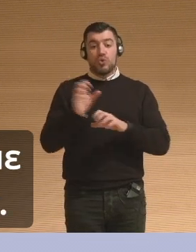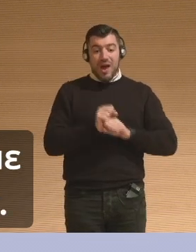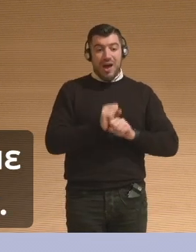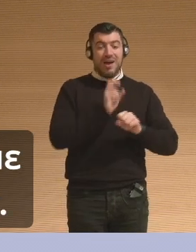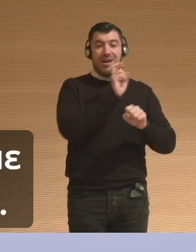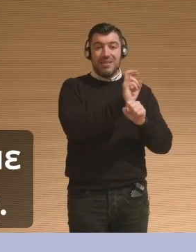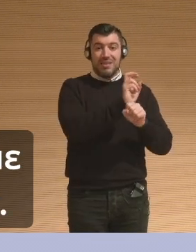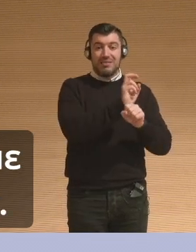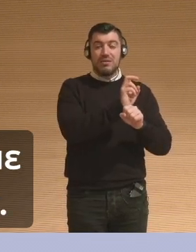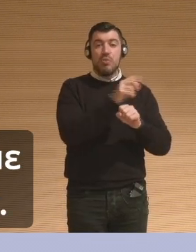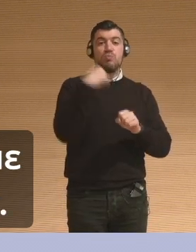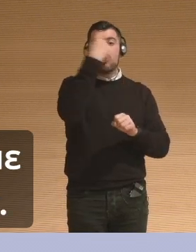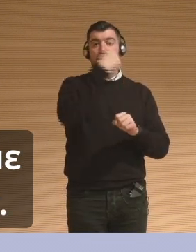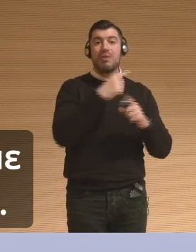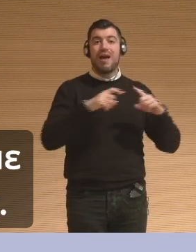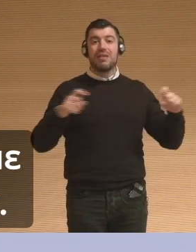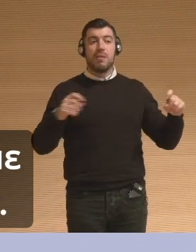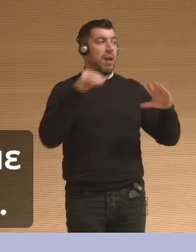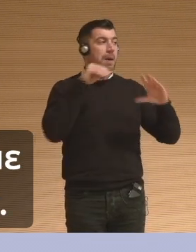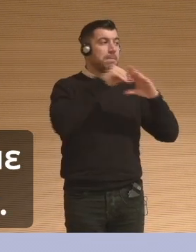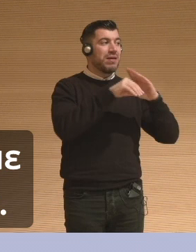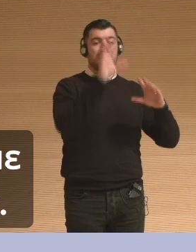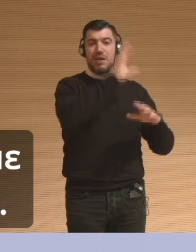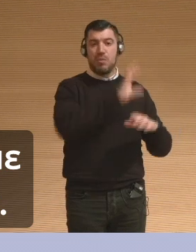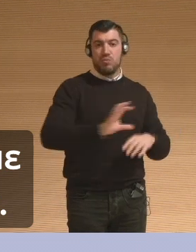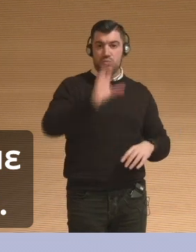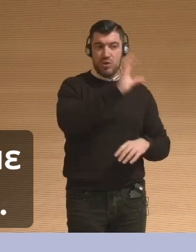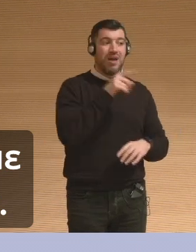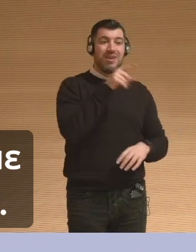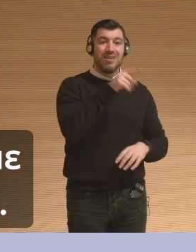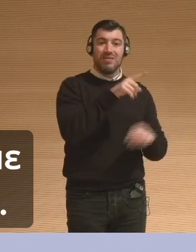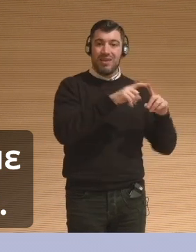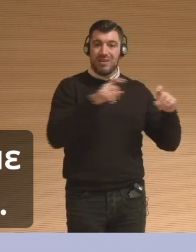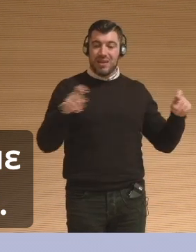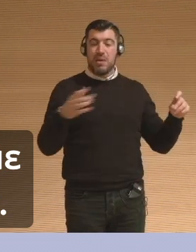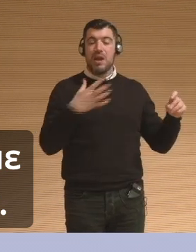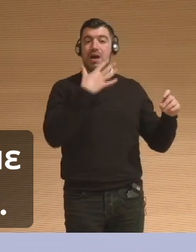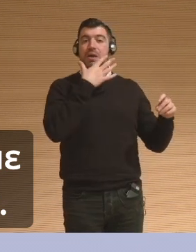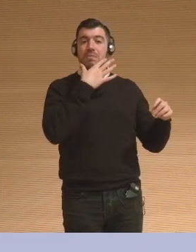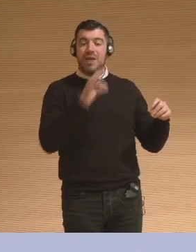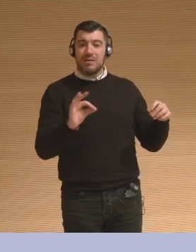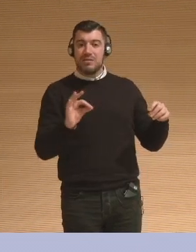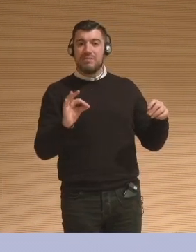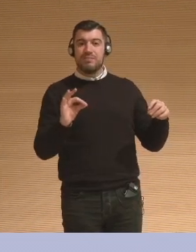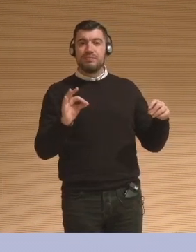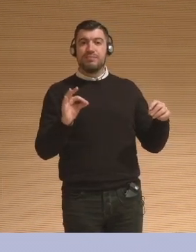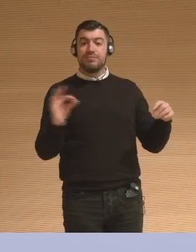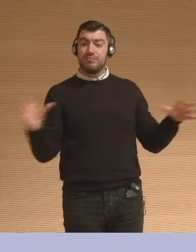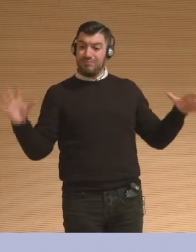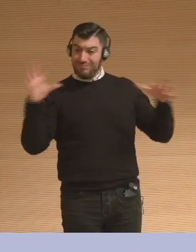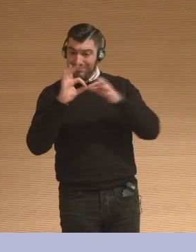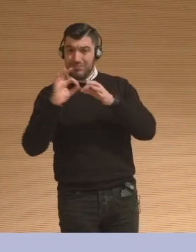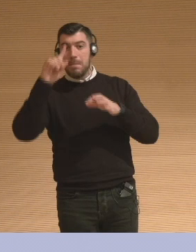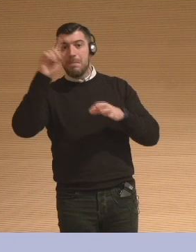make, that they touch, that they participate with, that they see through glass as being alive. They are numinous.